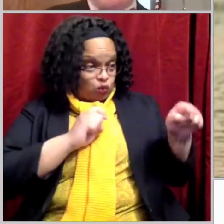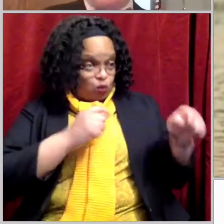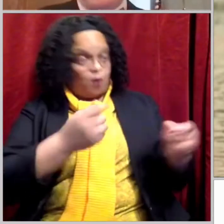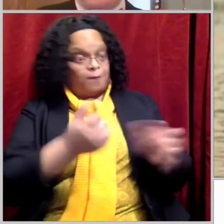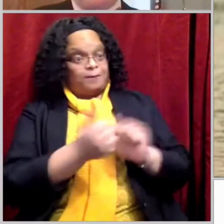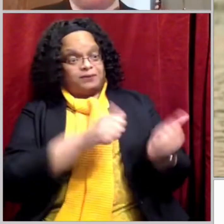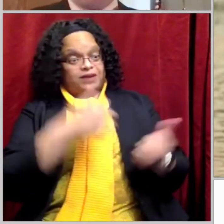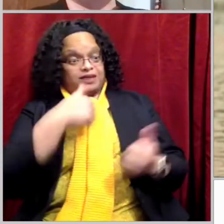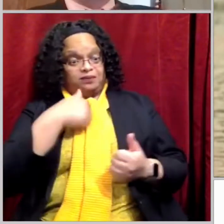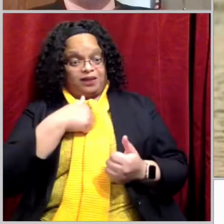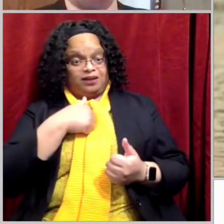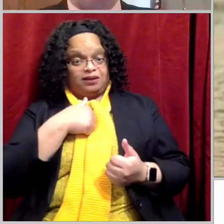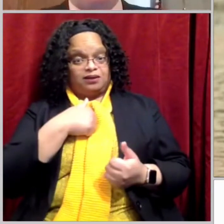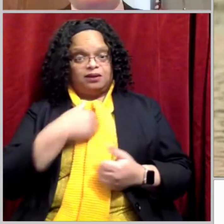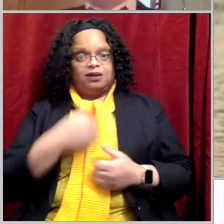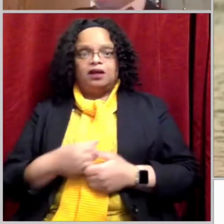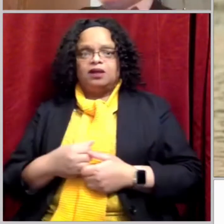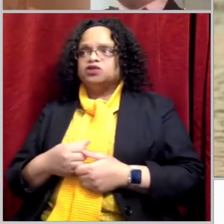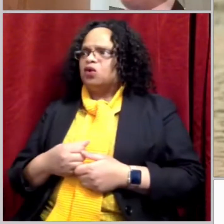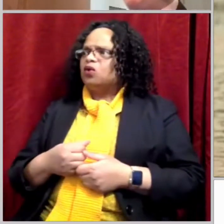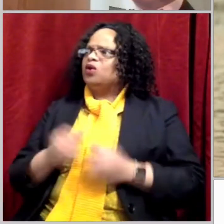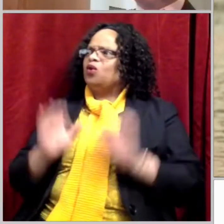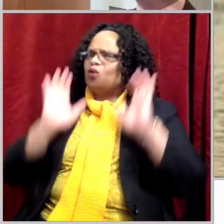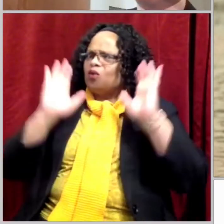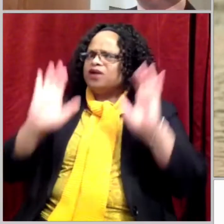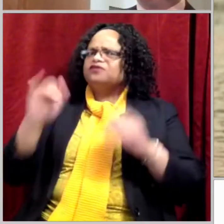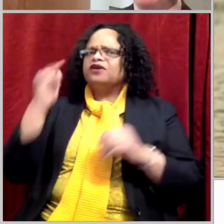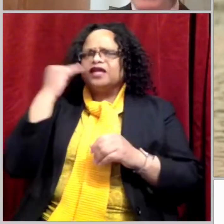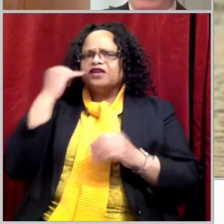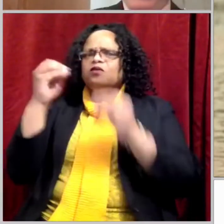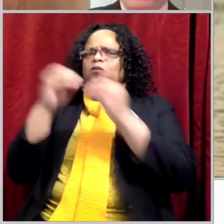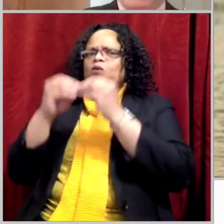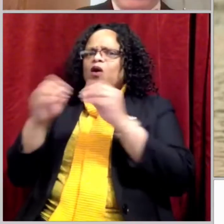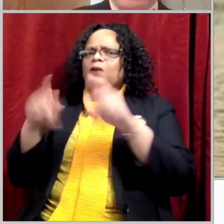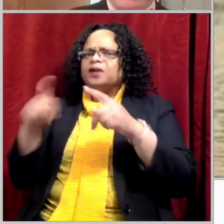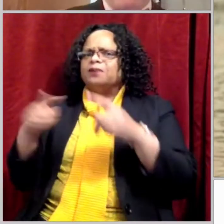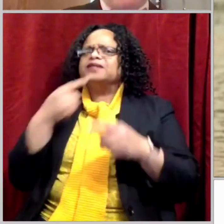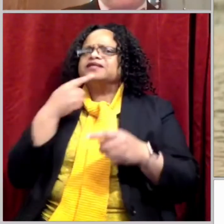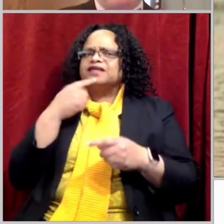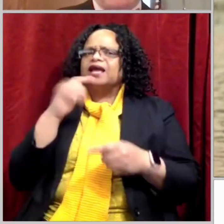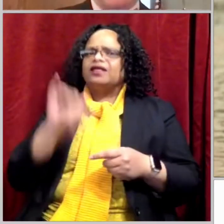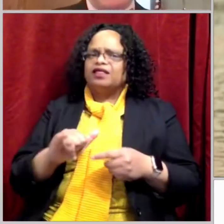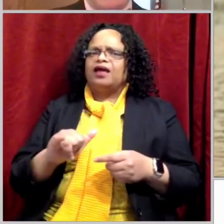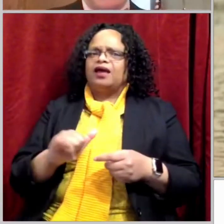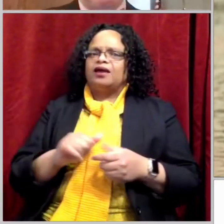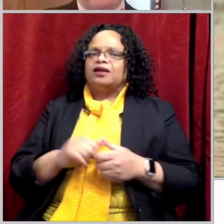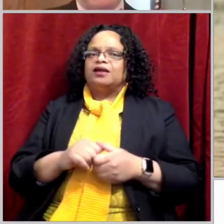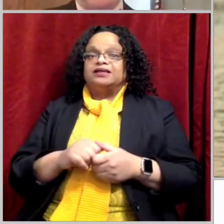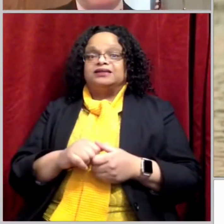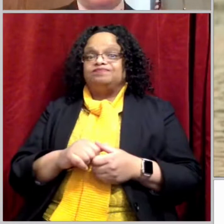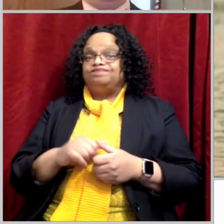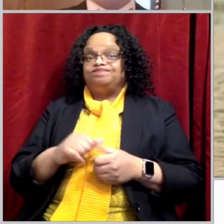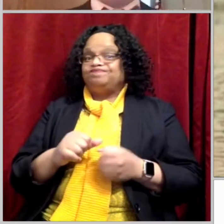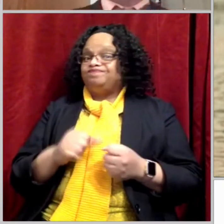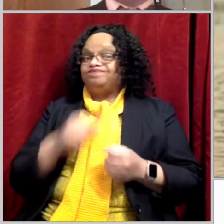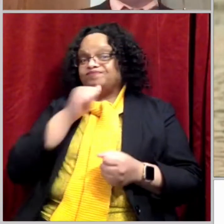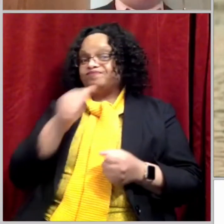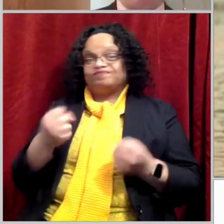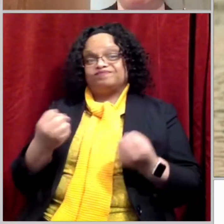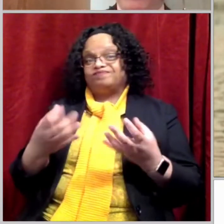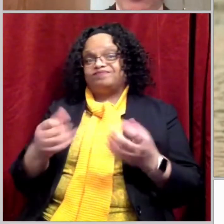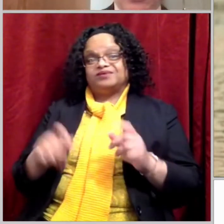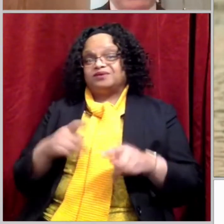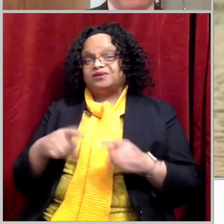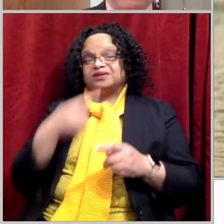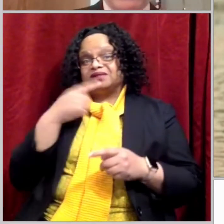response from more people? I need to be baptized by you. That's not a common response. But Jesus